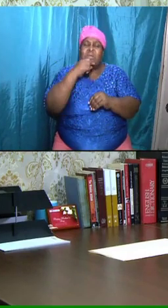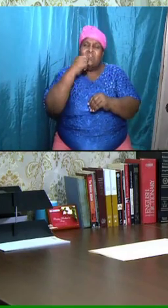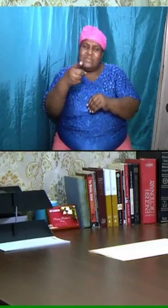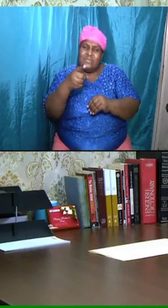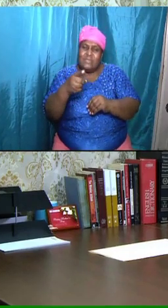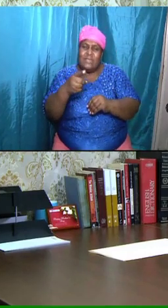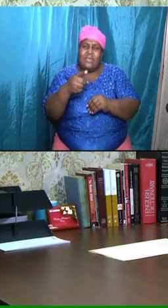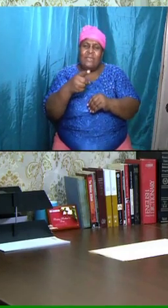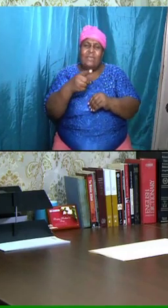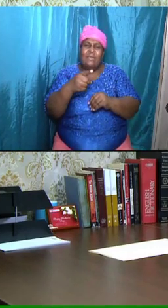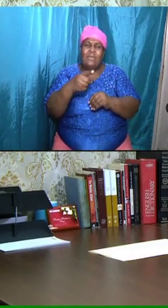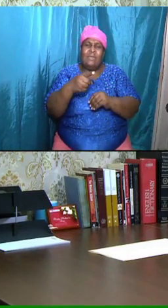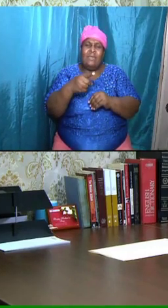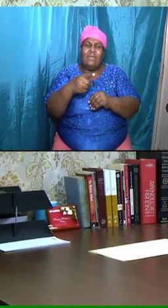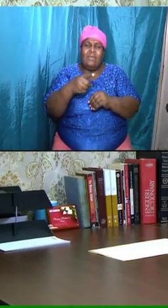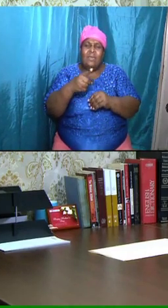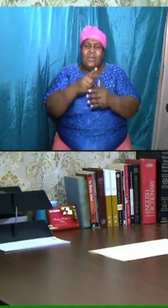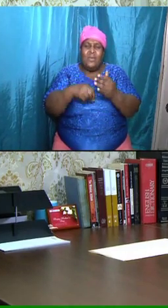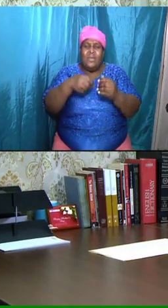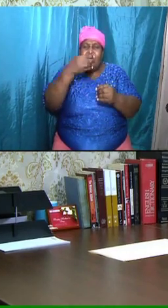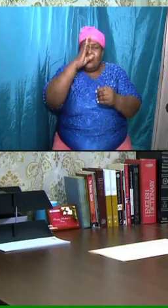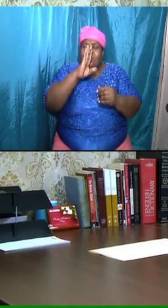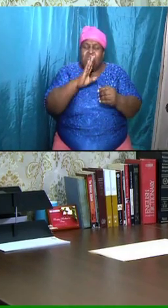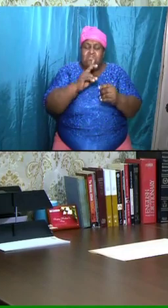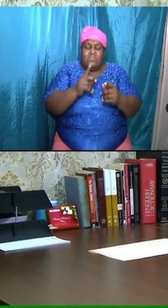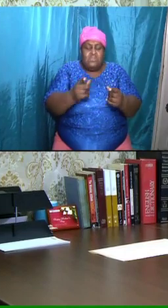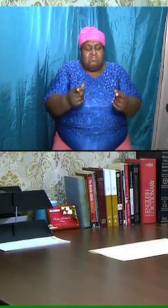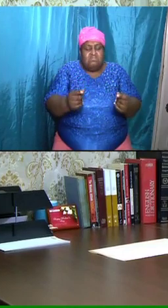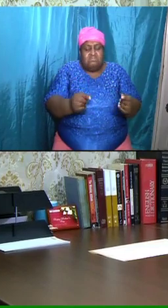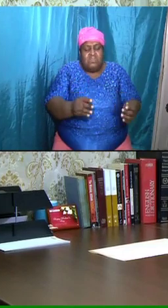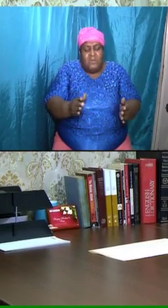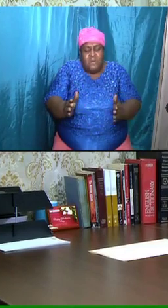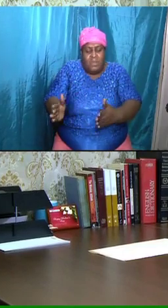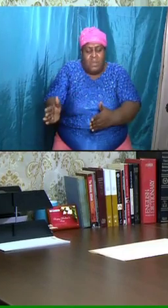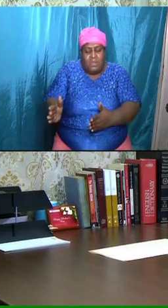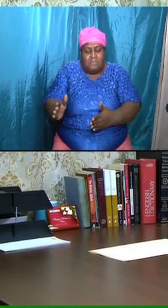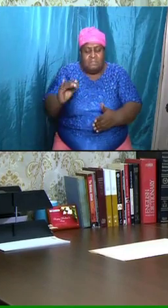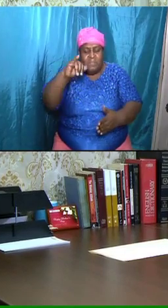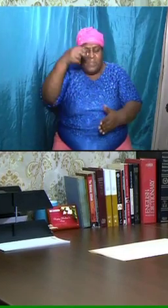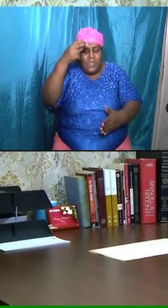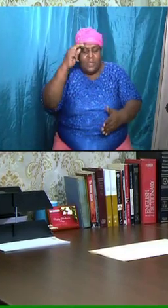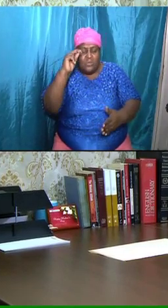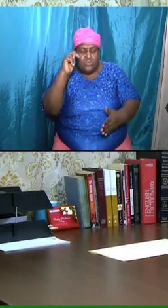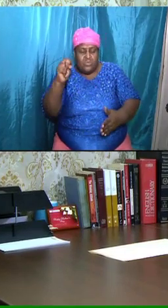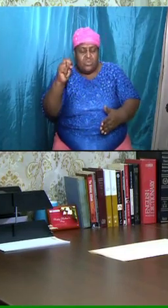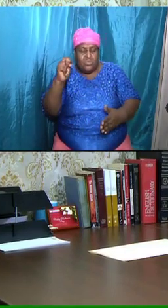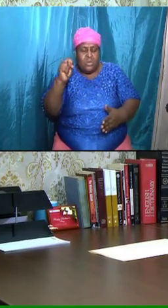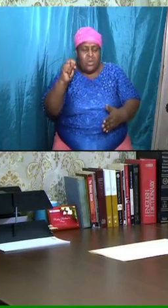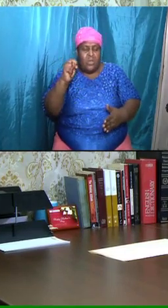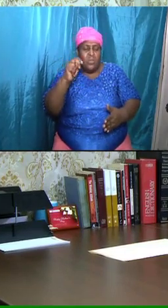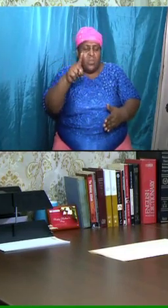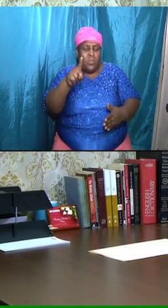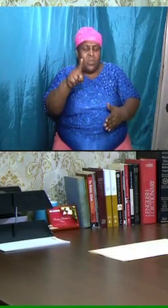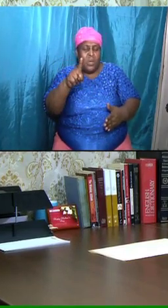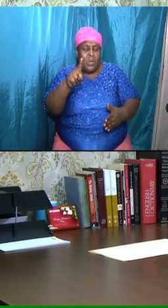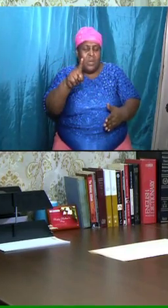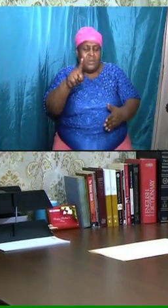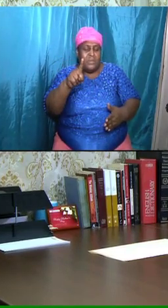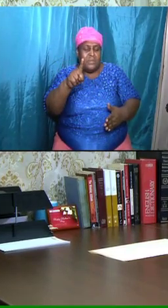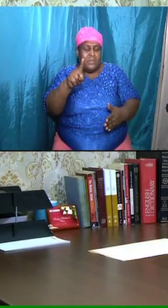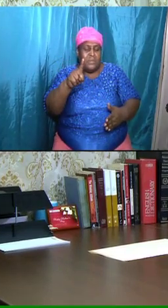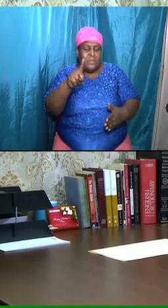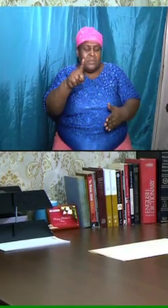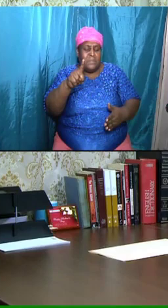was that God was doing. St. John chapter 1, and again I am reading for us, St. John